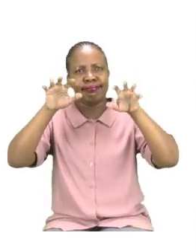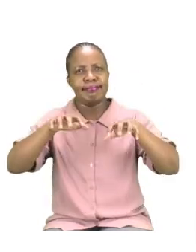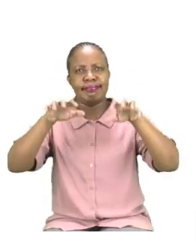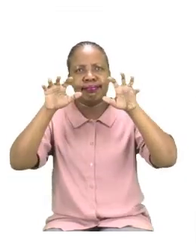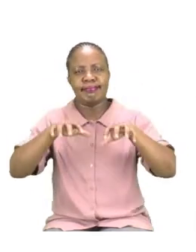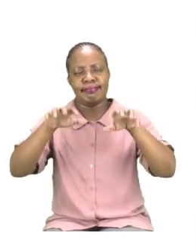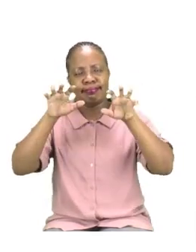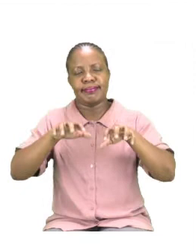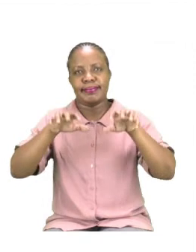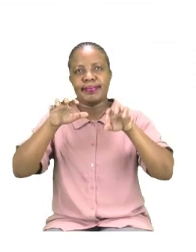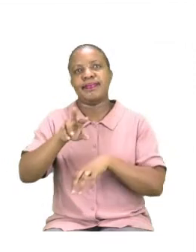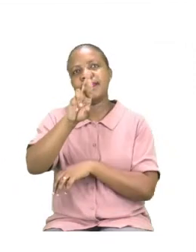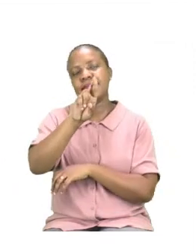Rain.